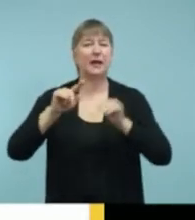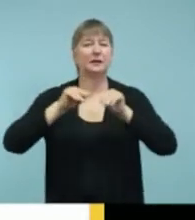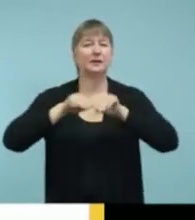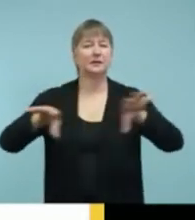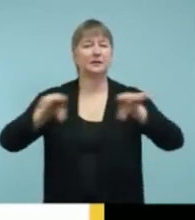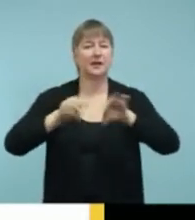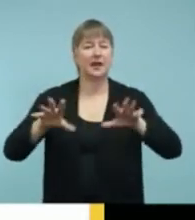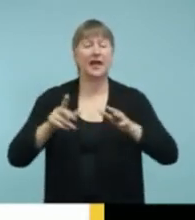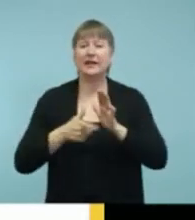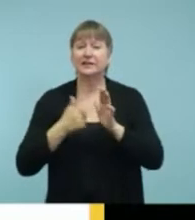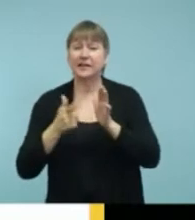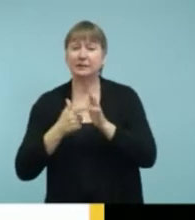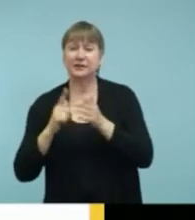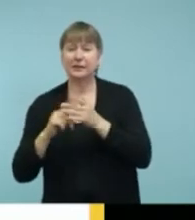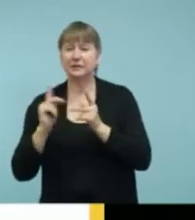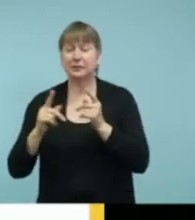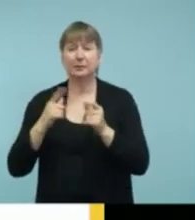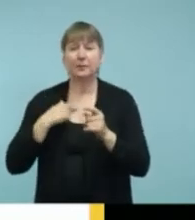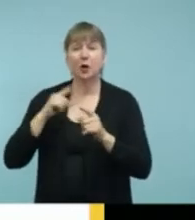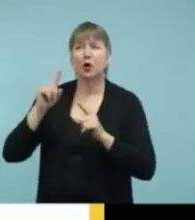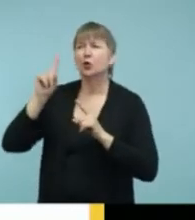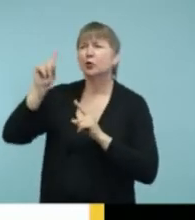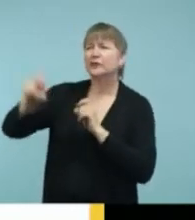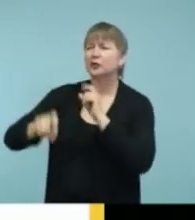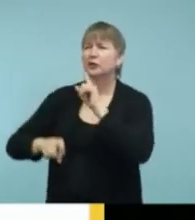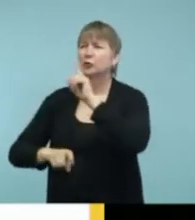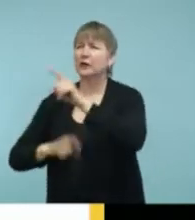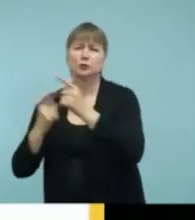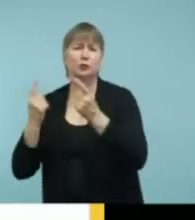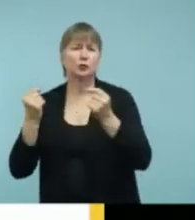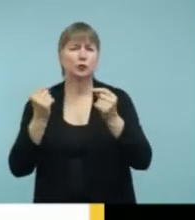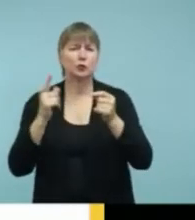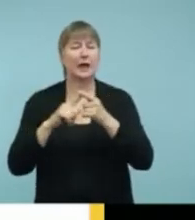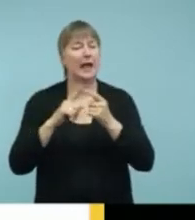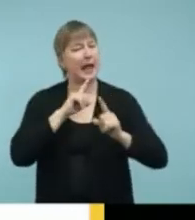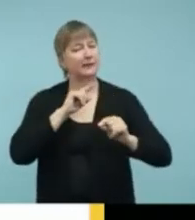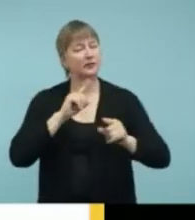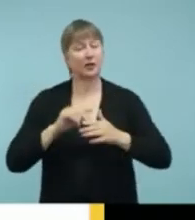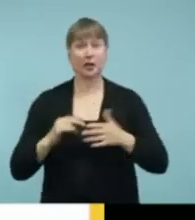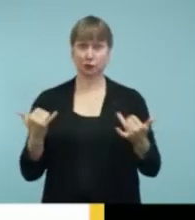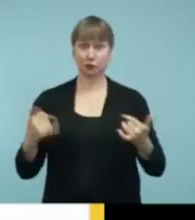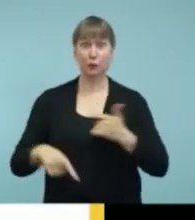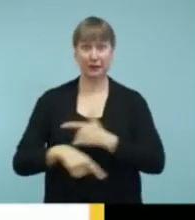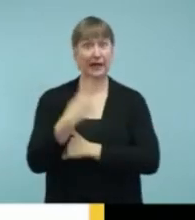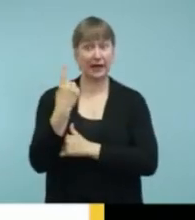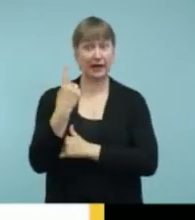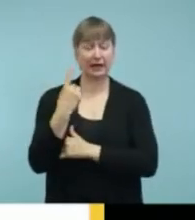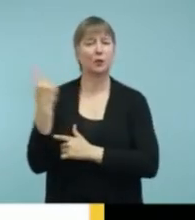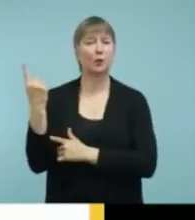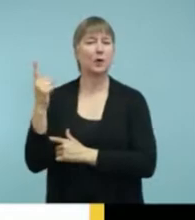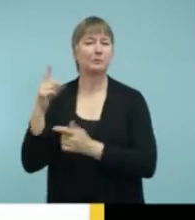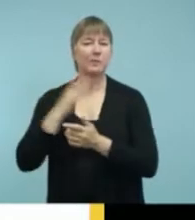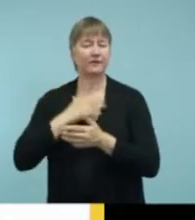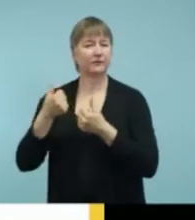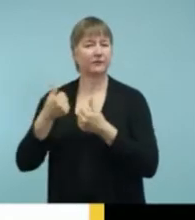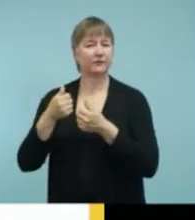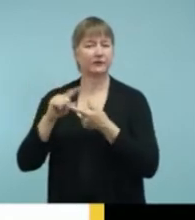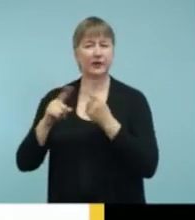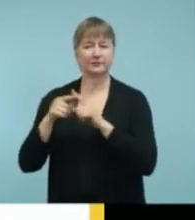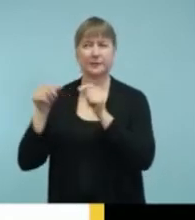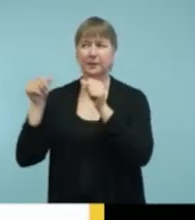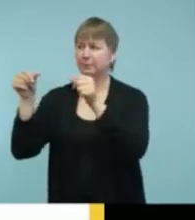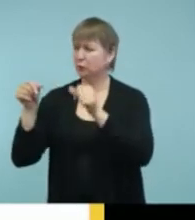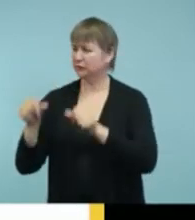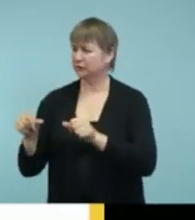very specific questions. So for example, today, um, friend of mine posted, um, a couple of days ago